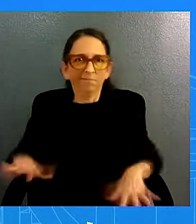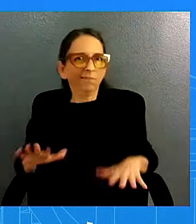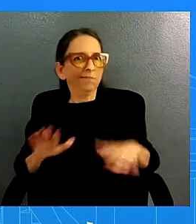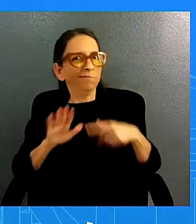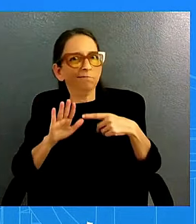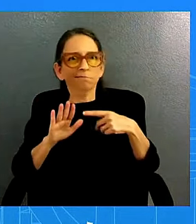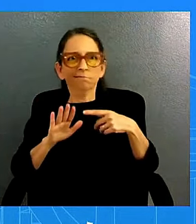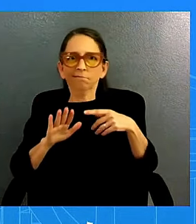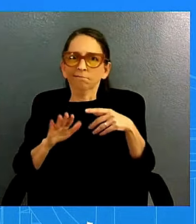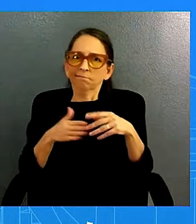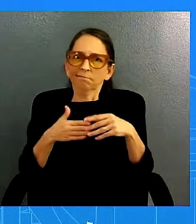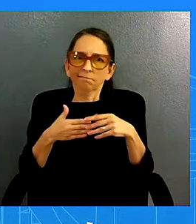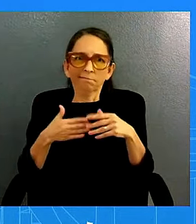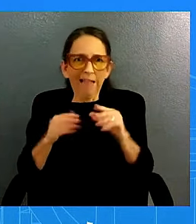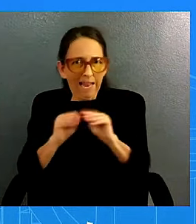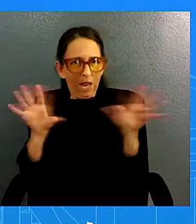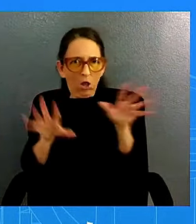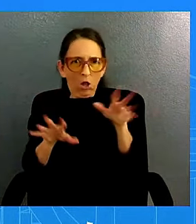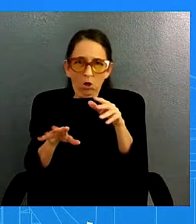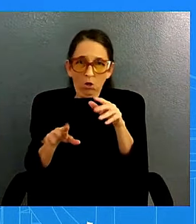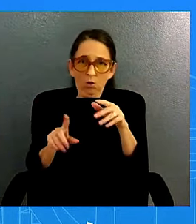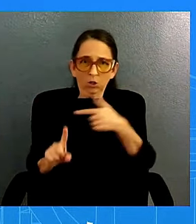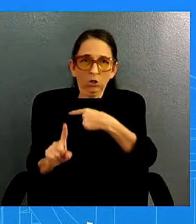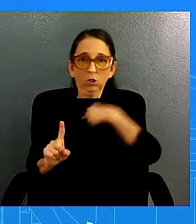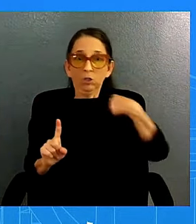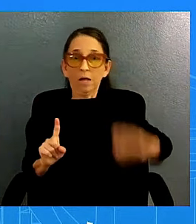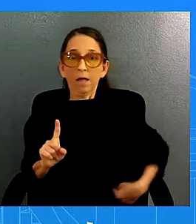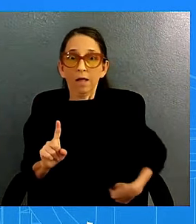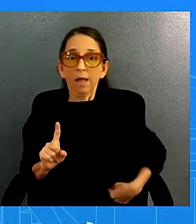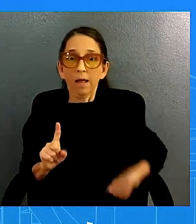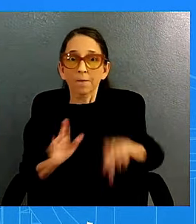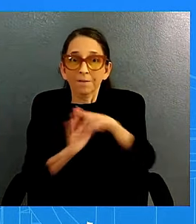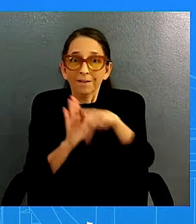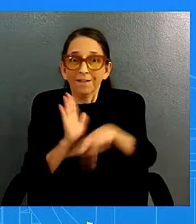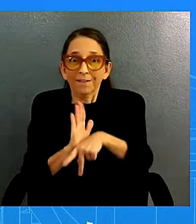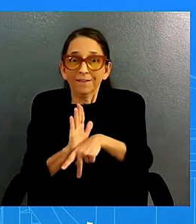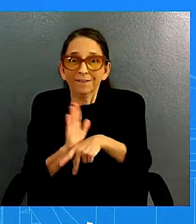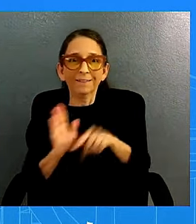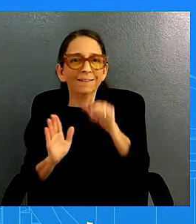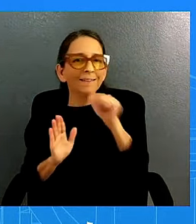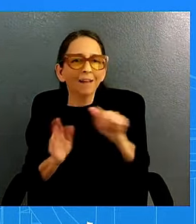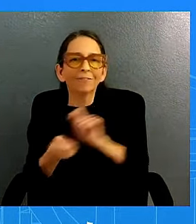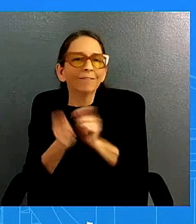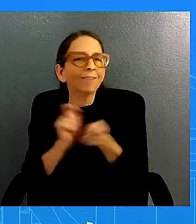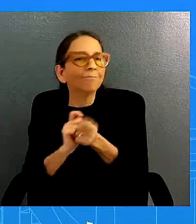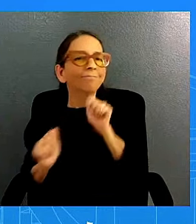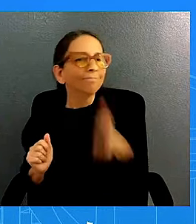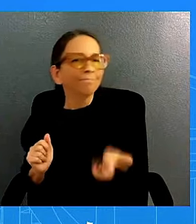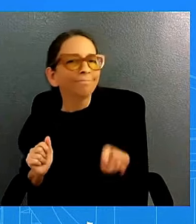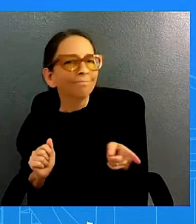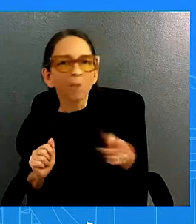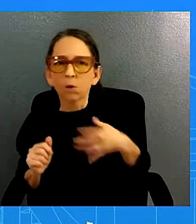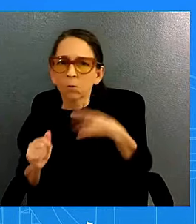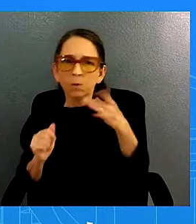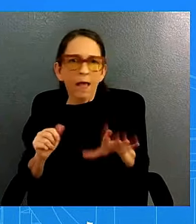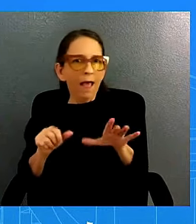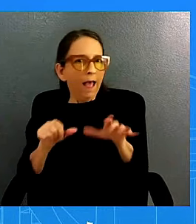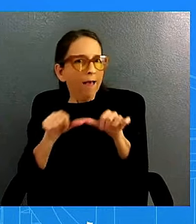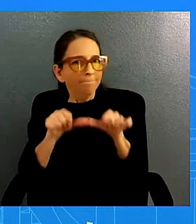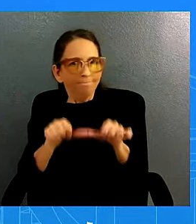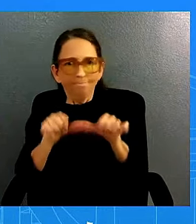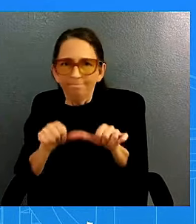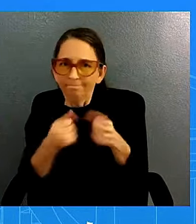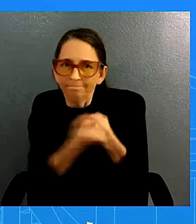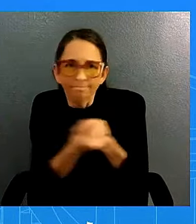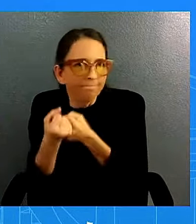policy that has not changed uh and so we'll continue uh certainly we'll continue to be there for our partners and our allies out there i just don't have any i'm